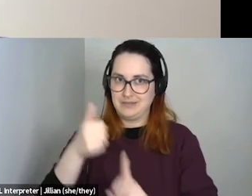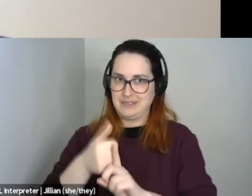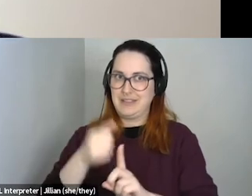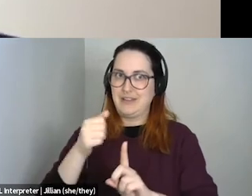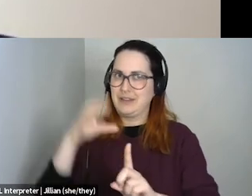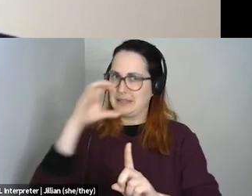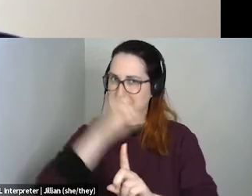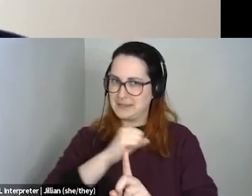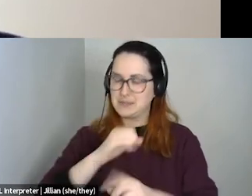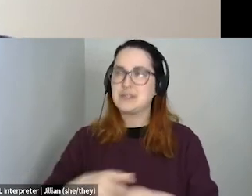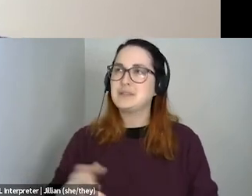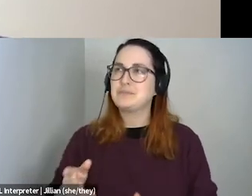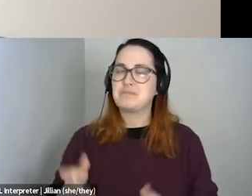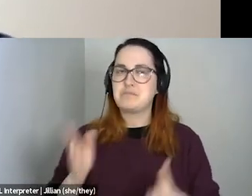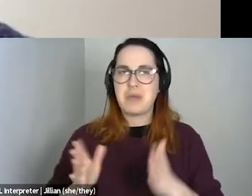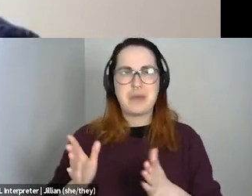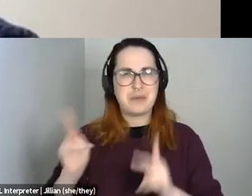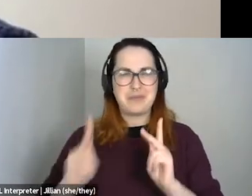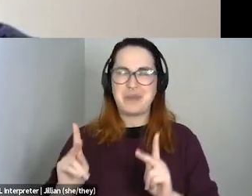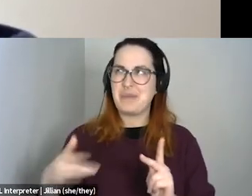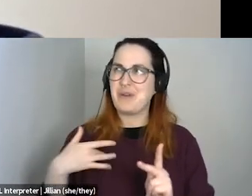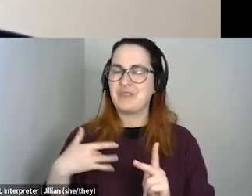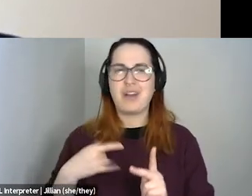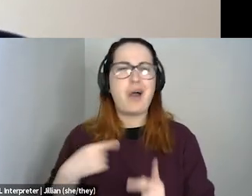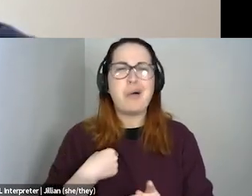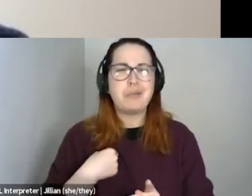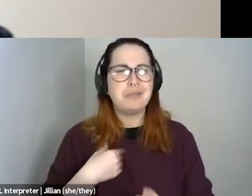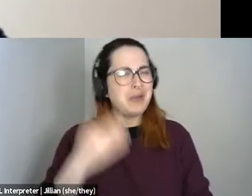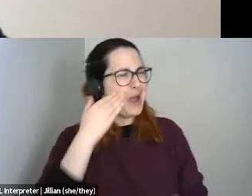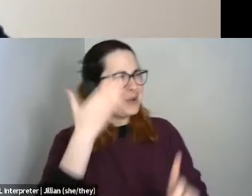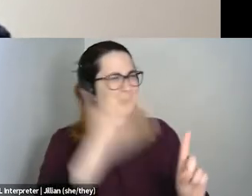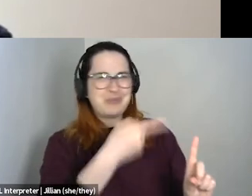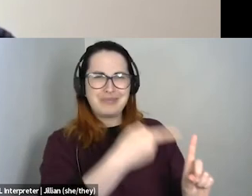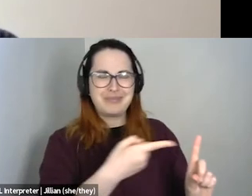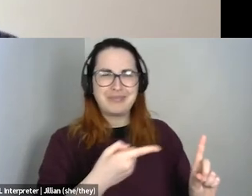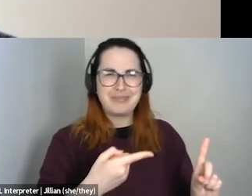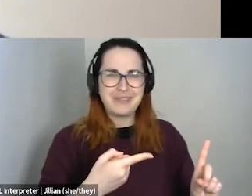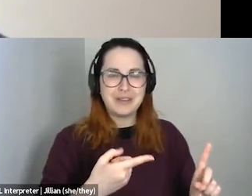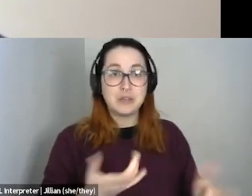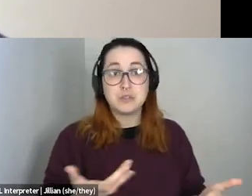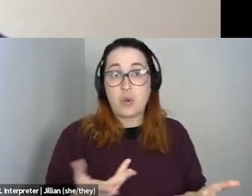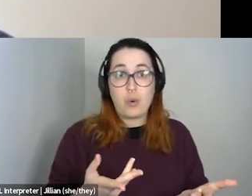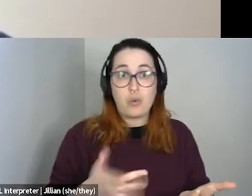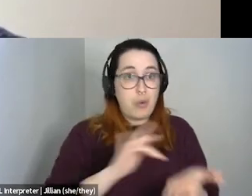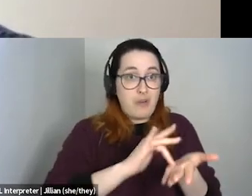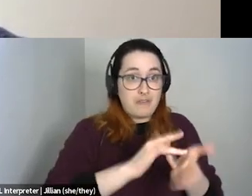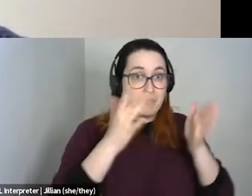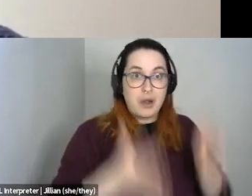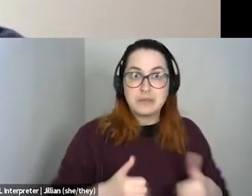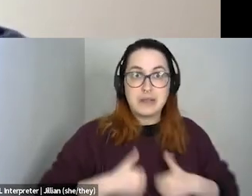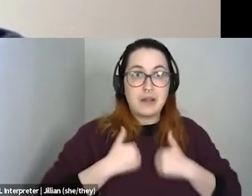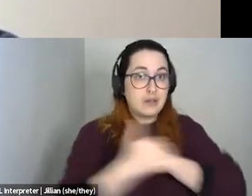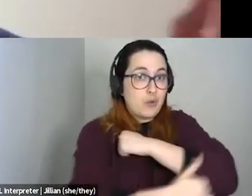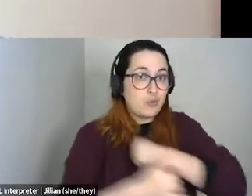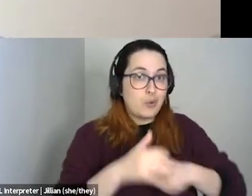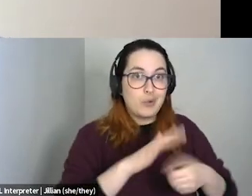from that when they know someone like, but I know this person, right. And a pharmacist in a rural community like mine, um,